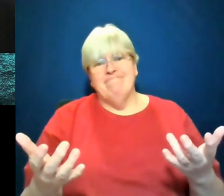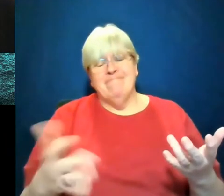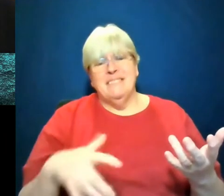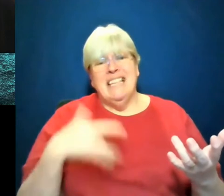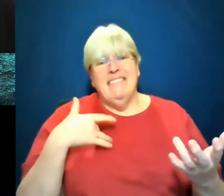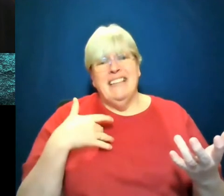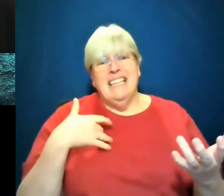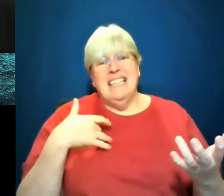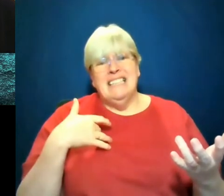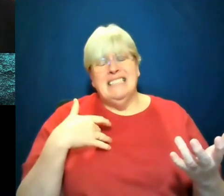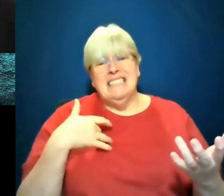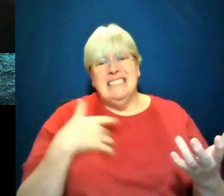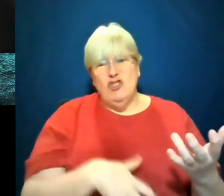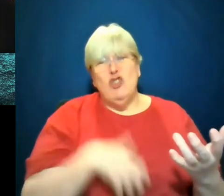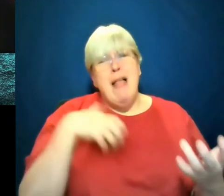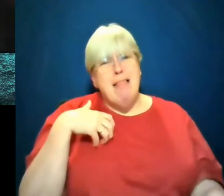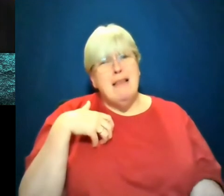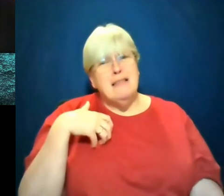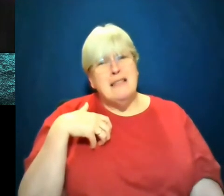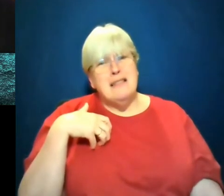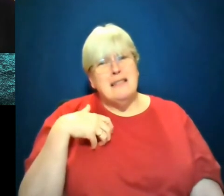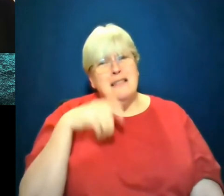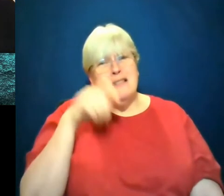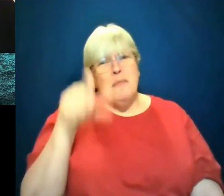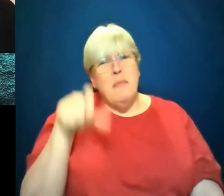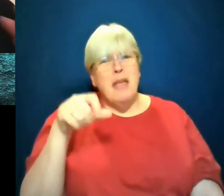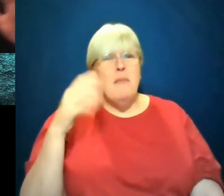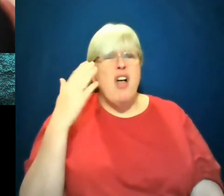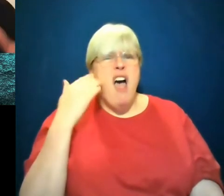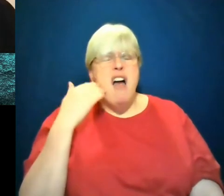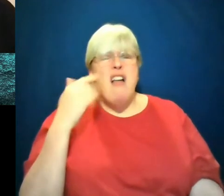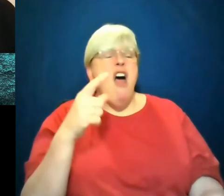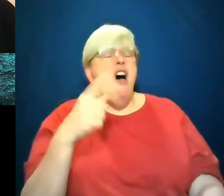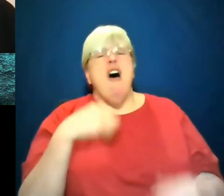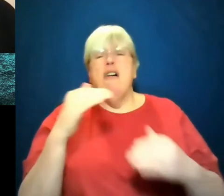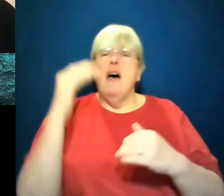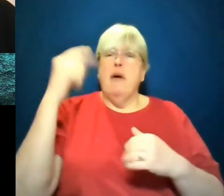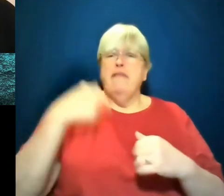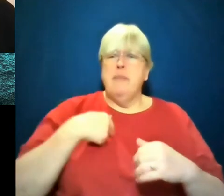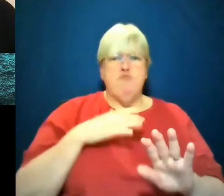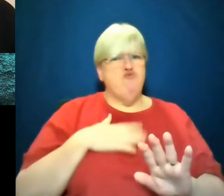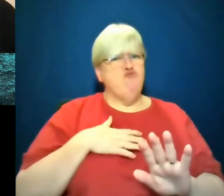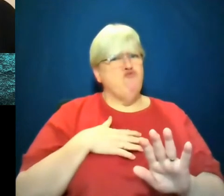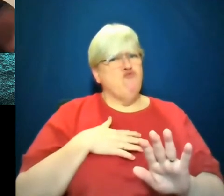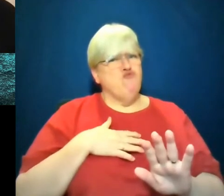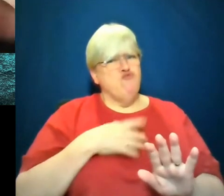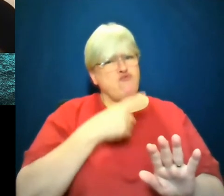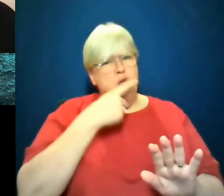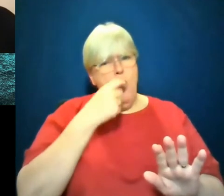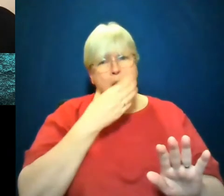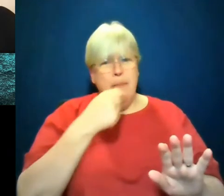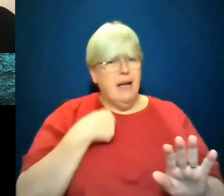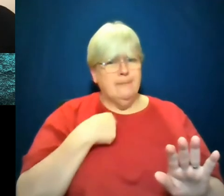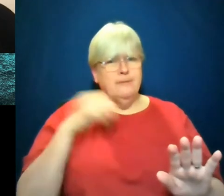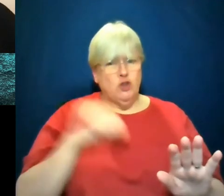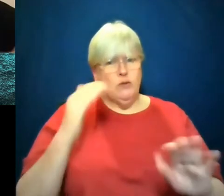envy that people of color are ascending above them. Like, that's not right in America. The white man always kind of has to be on top. Anyway,